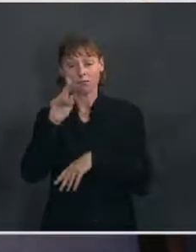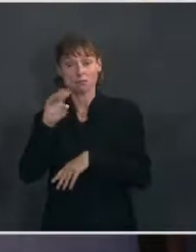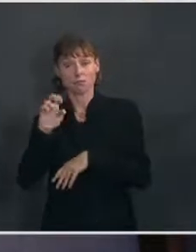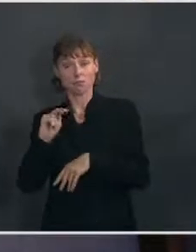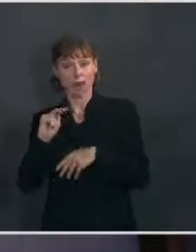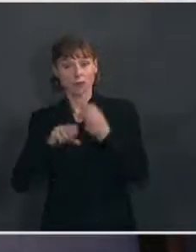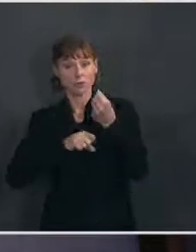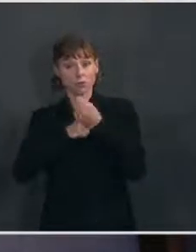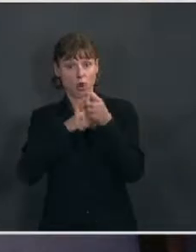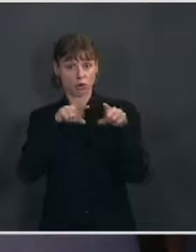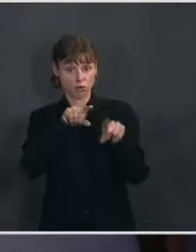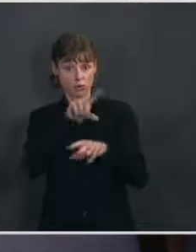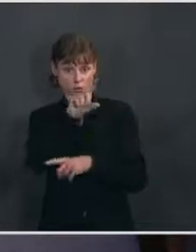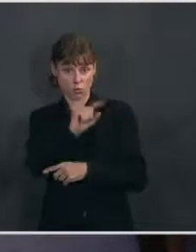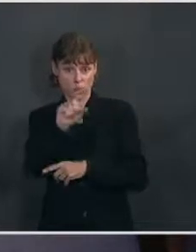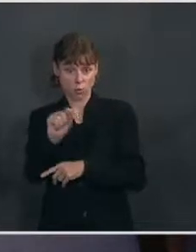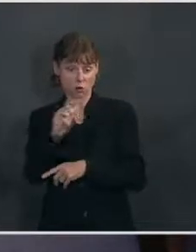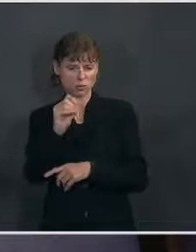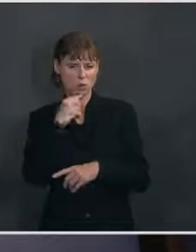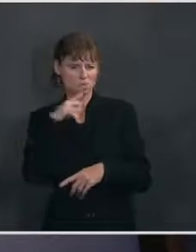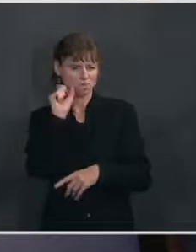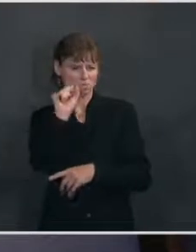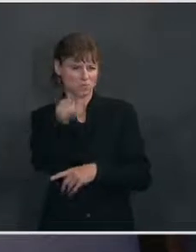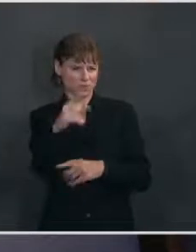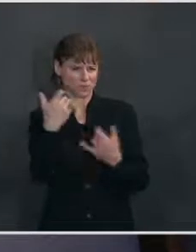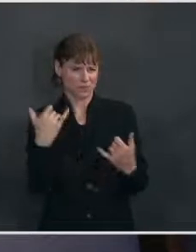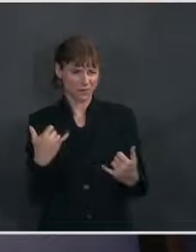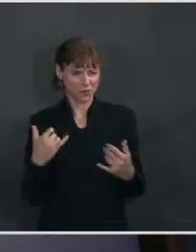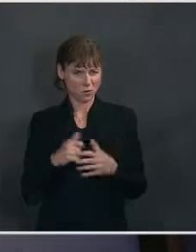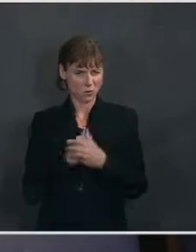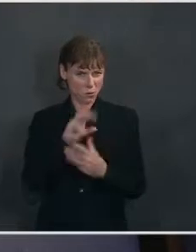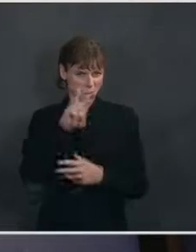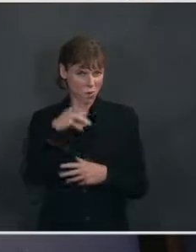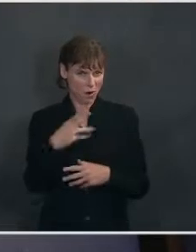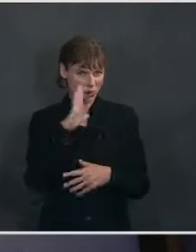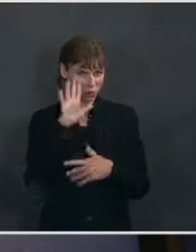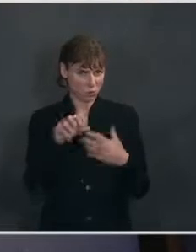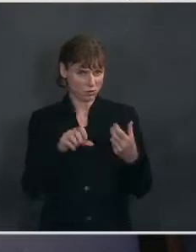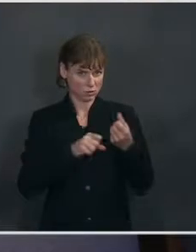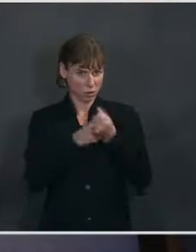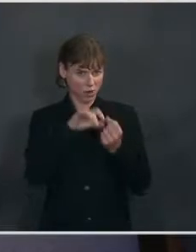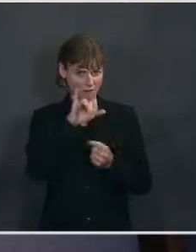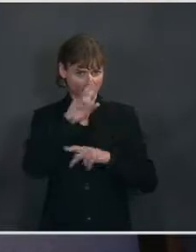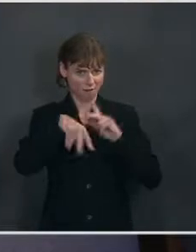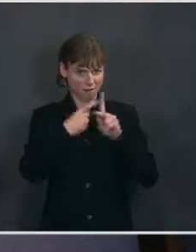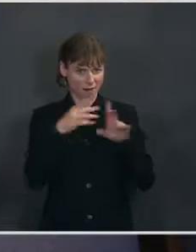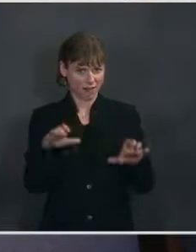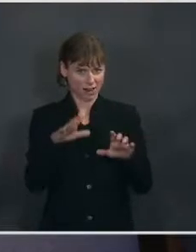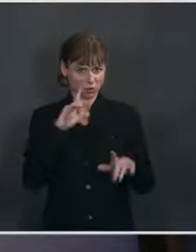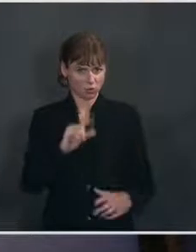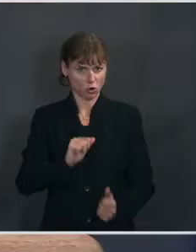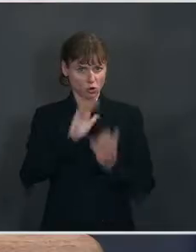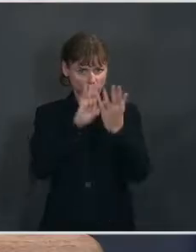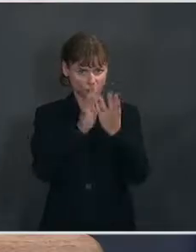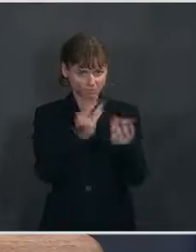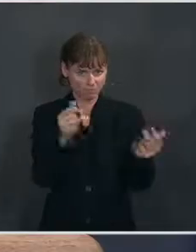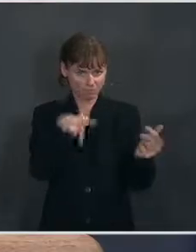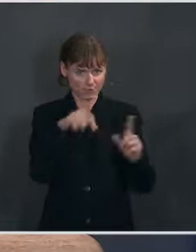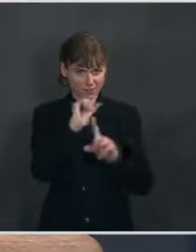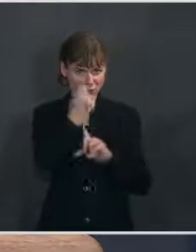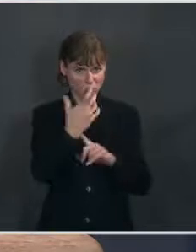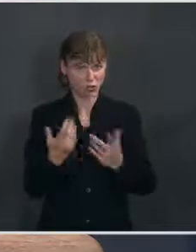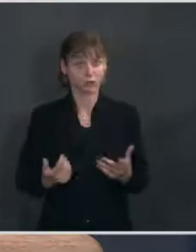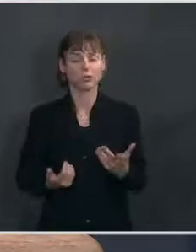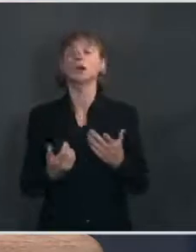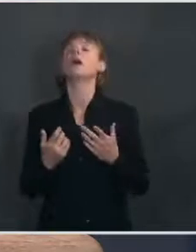during the 2020 campaign. So I want to ask you now if the White House would support actions like those to address the situation. Ms. Well, as